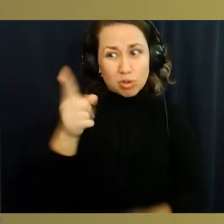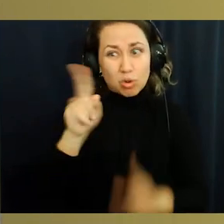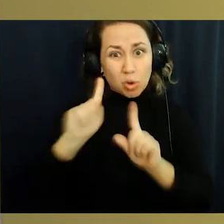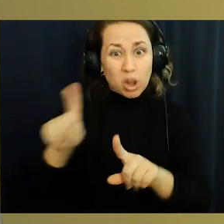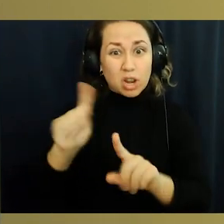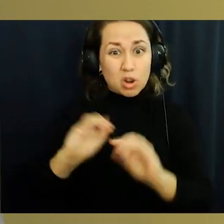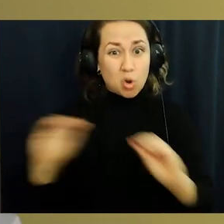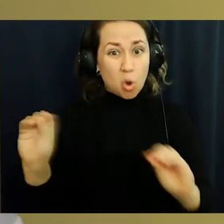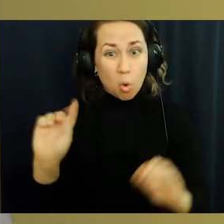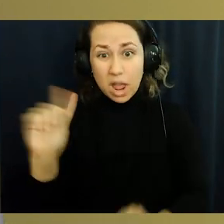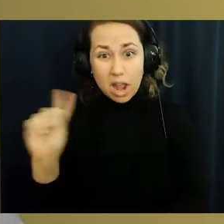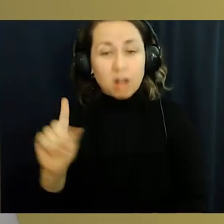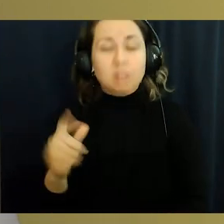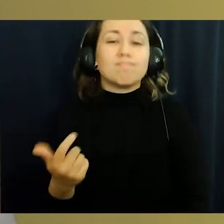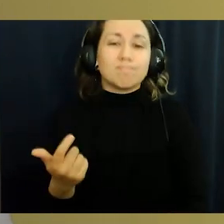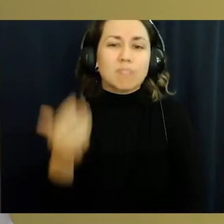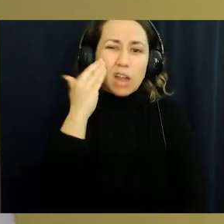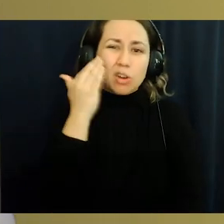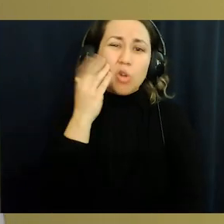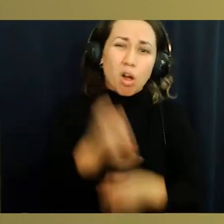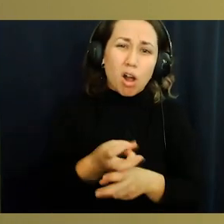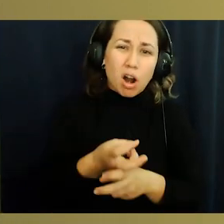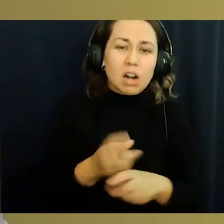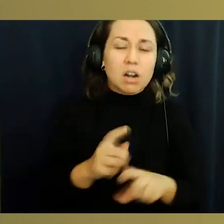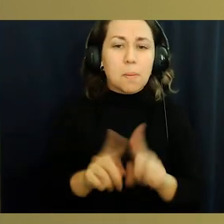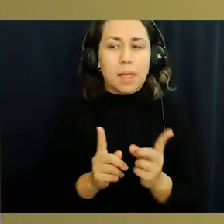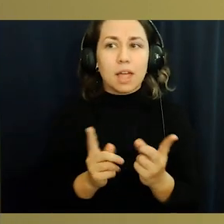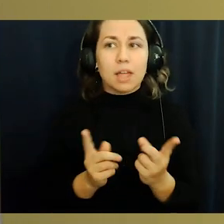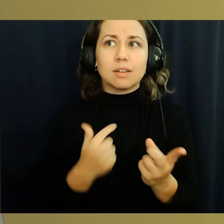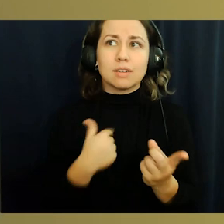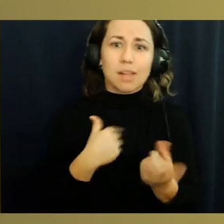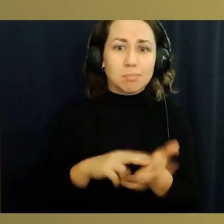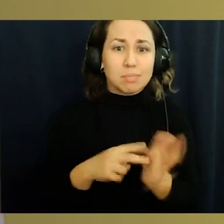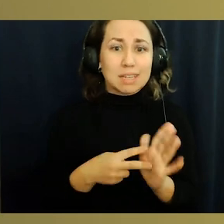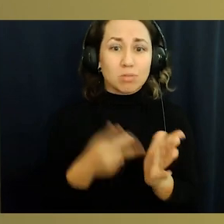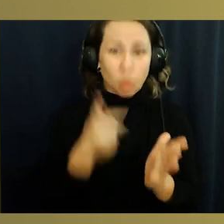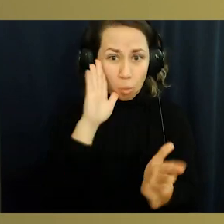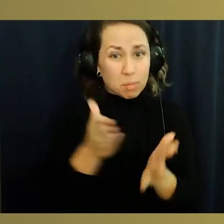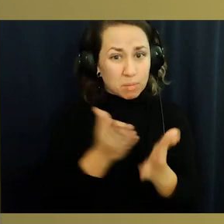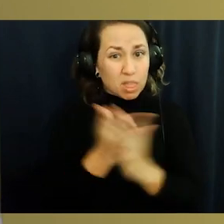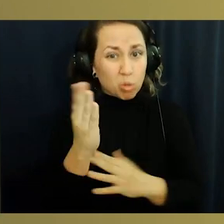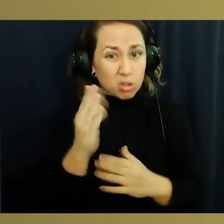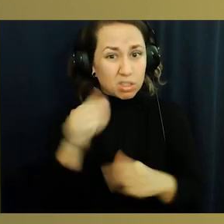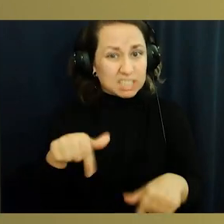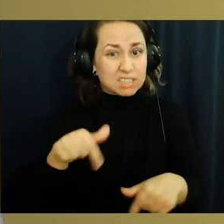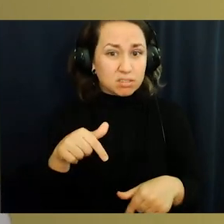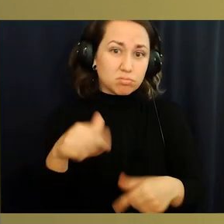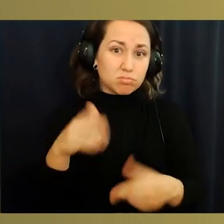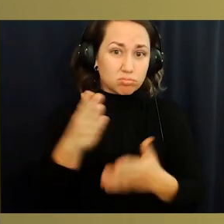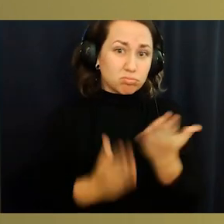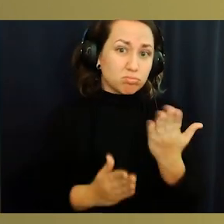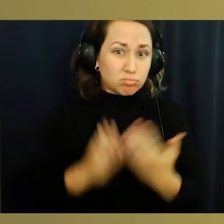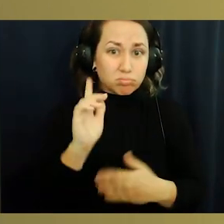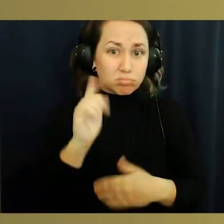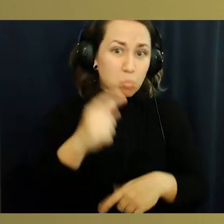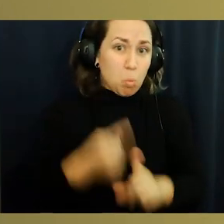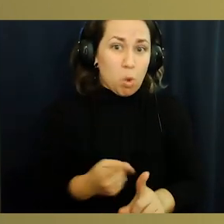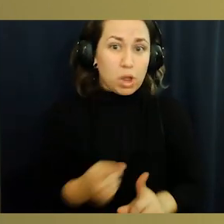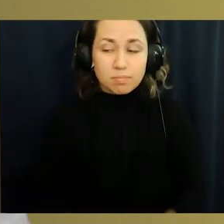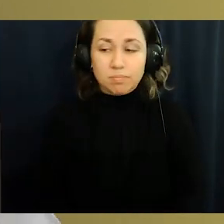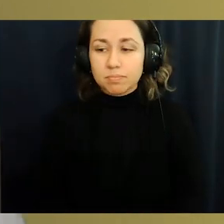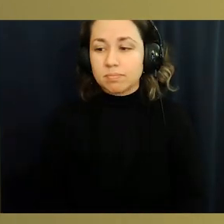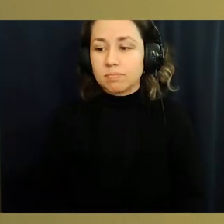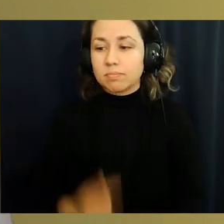that everybody really does try their best even if they think they're going nowhere. I know it's going to be hard, but I mean